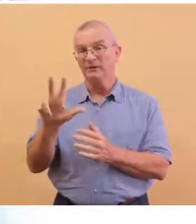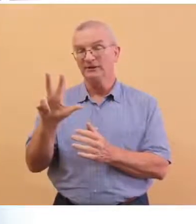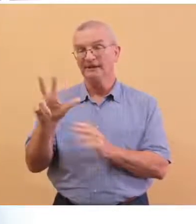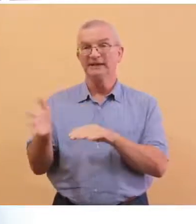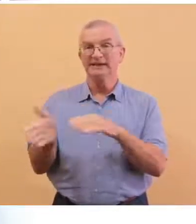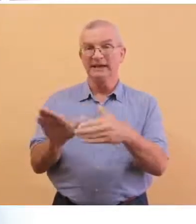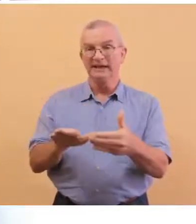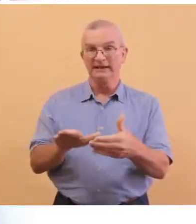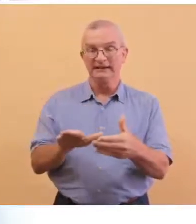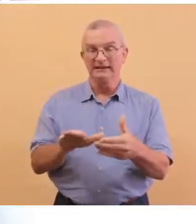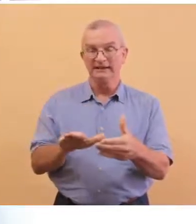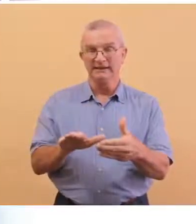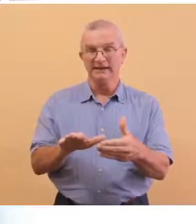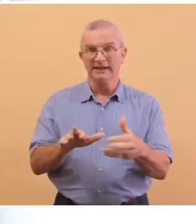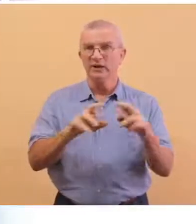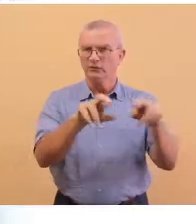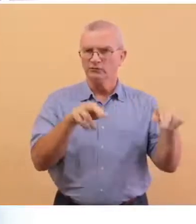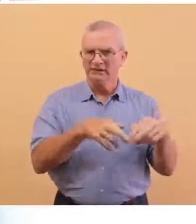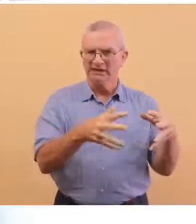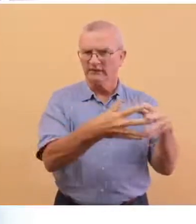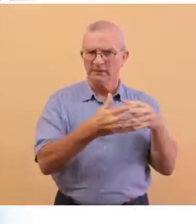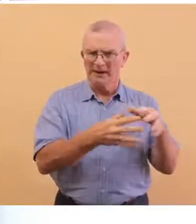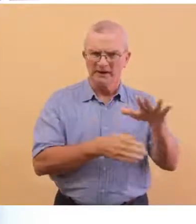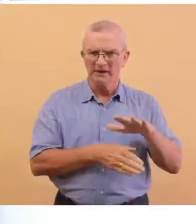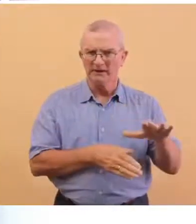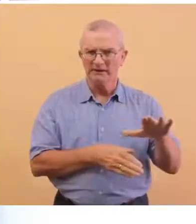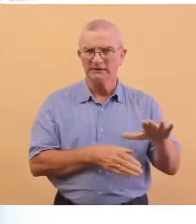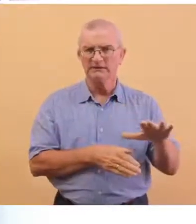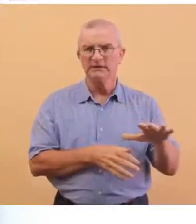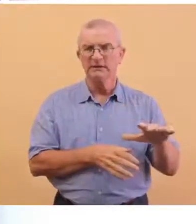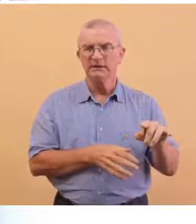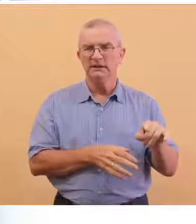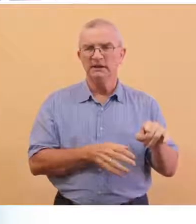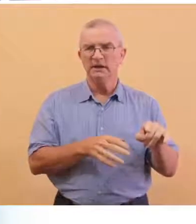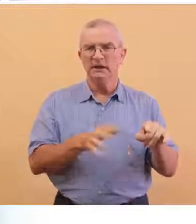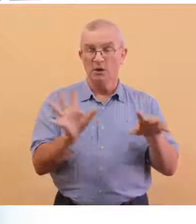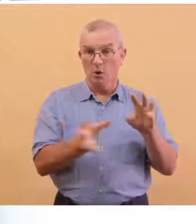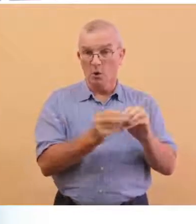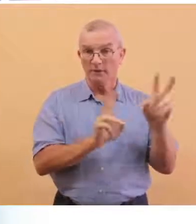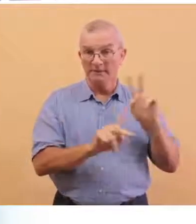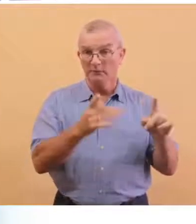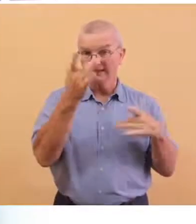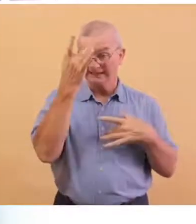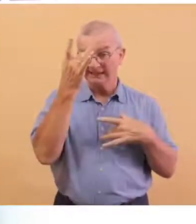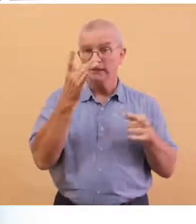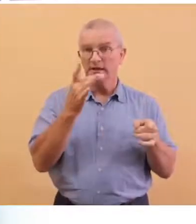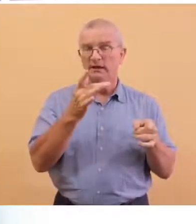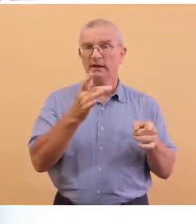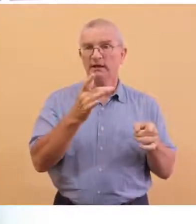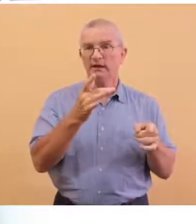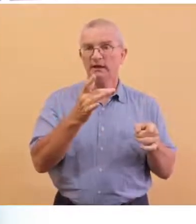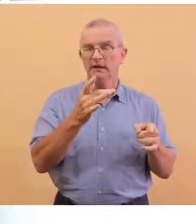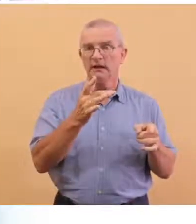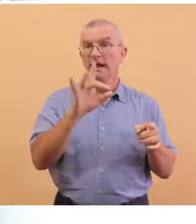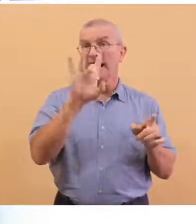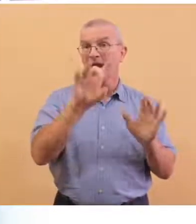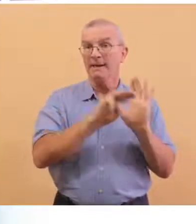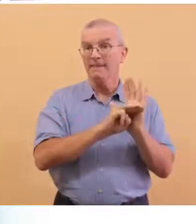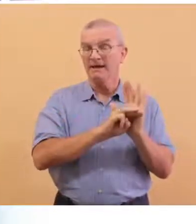In the region of the Americas, the total number of cases is now 8